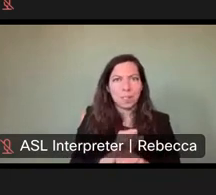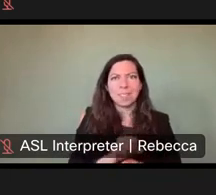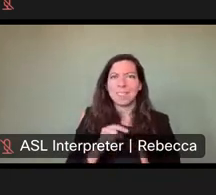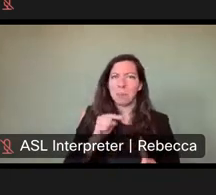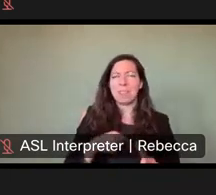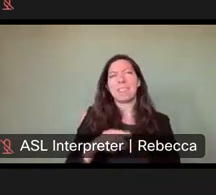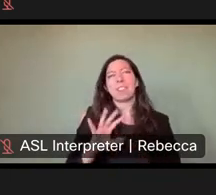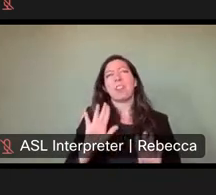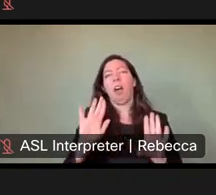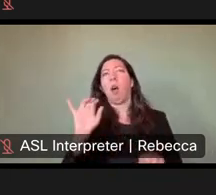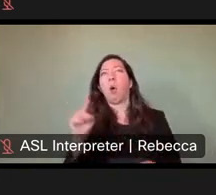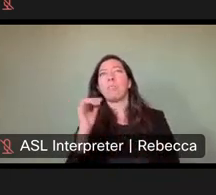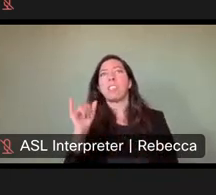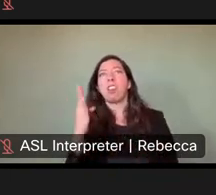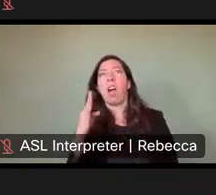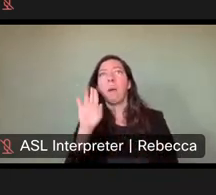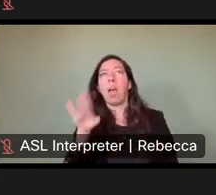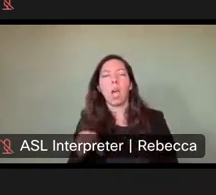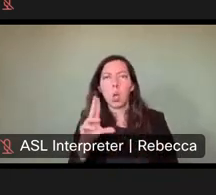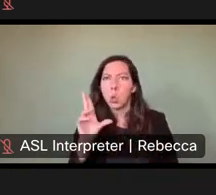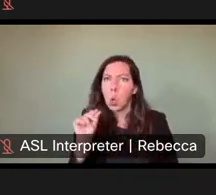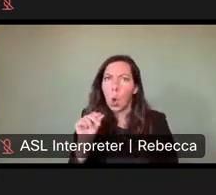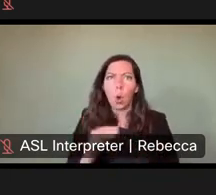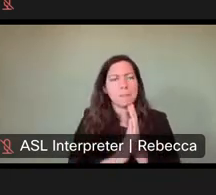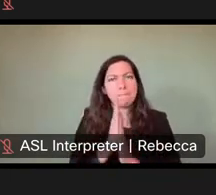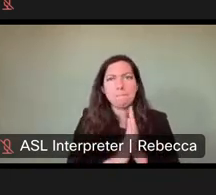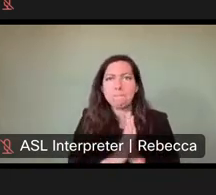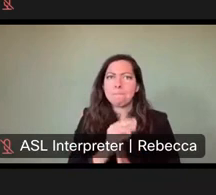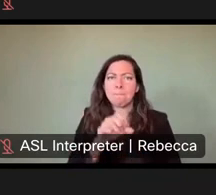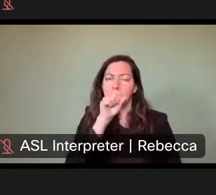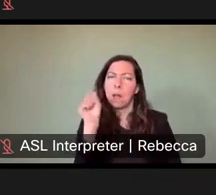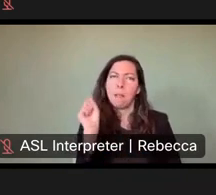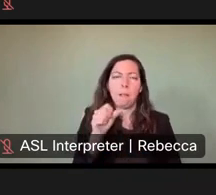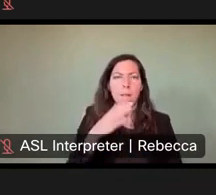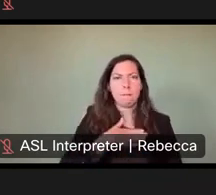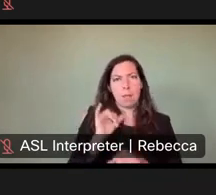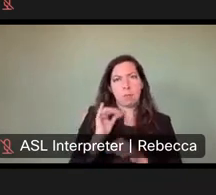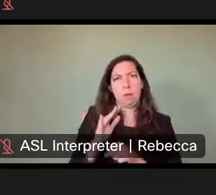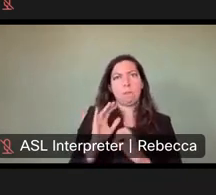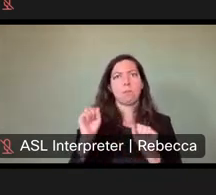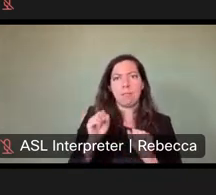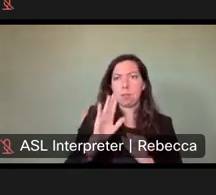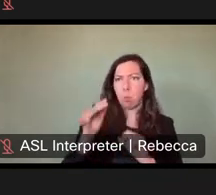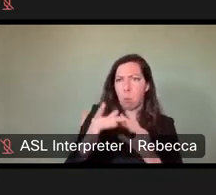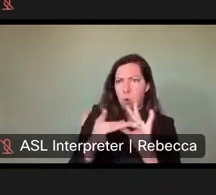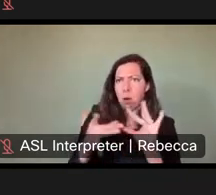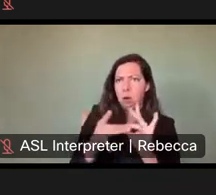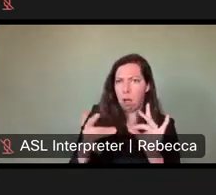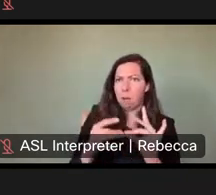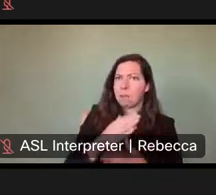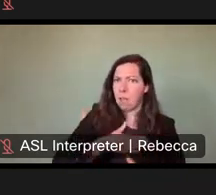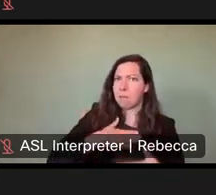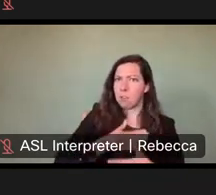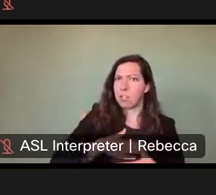our staff, if not all of our staff have a similar affiliation with their work. So I appreciate those comments because it does mean a lot to us.